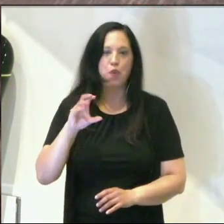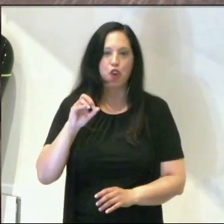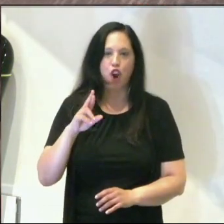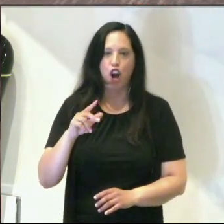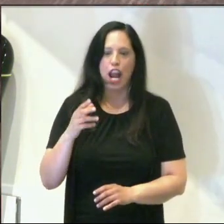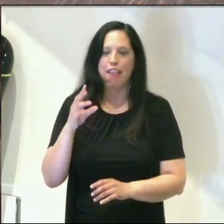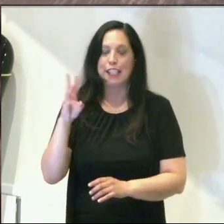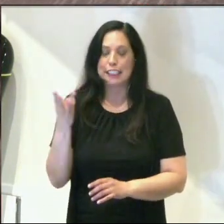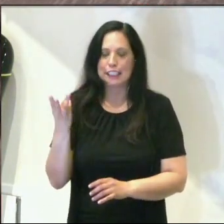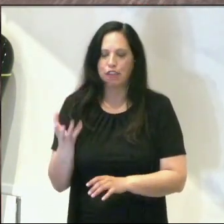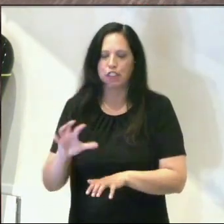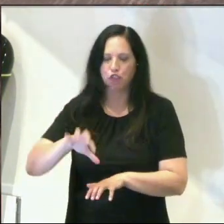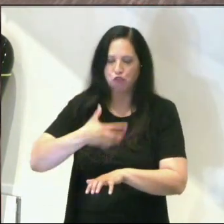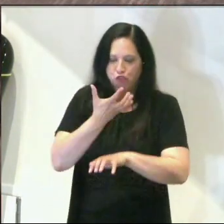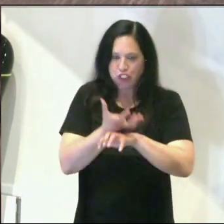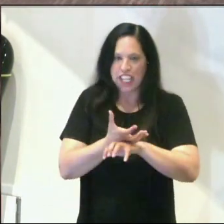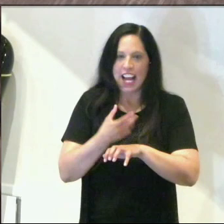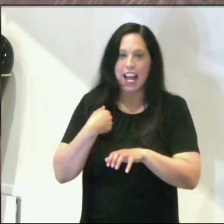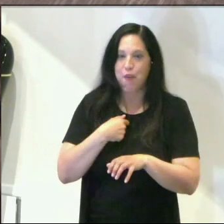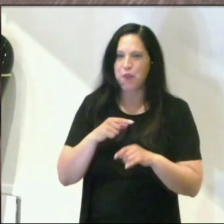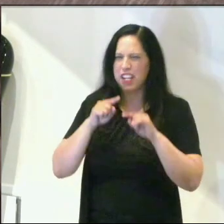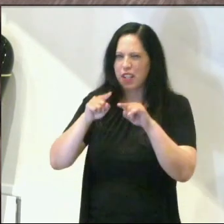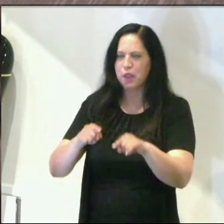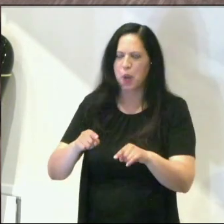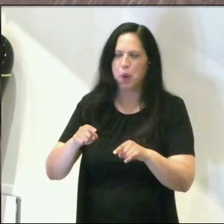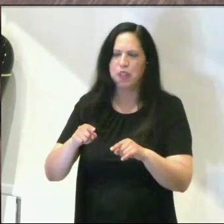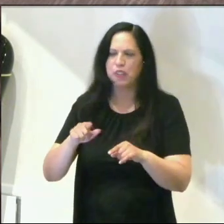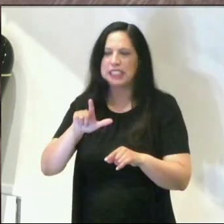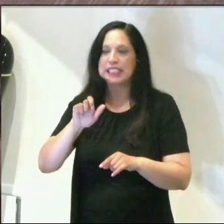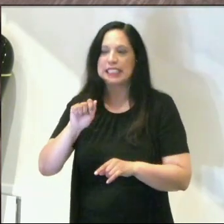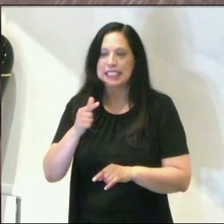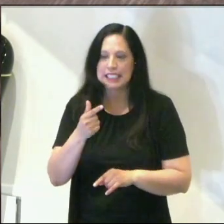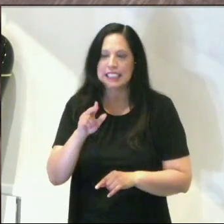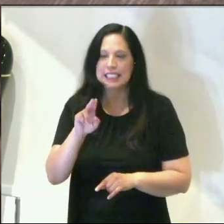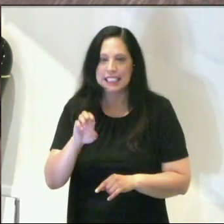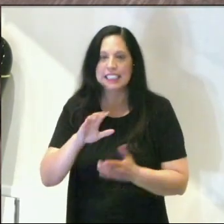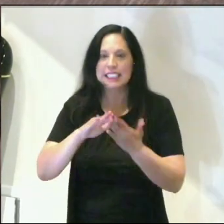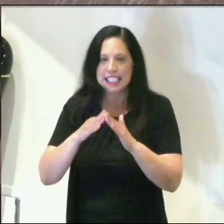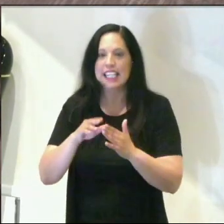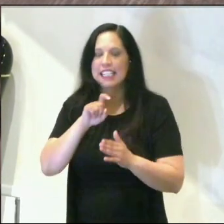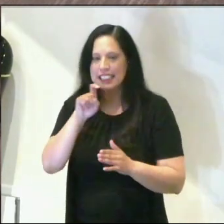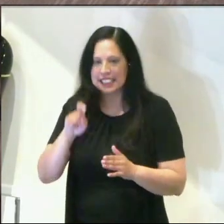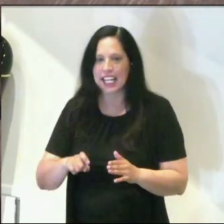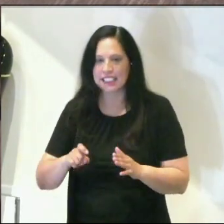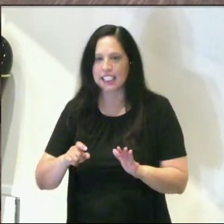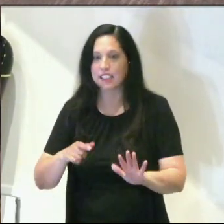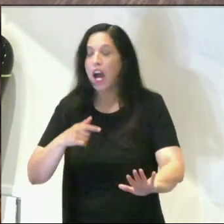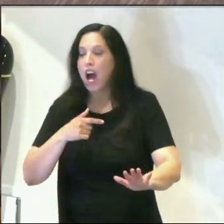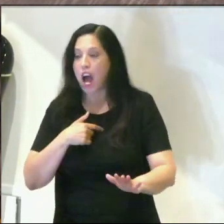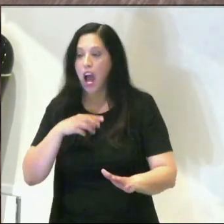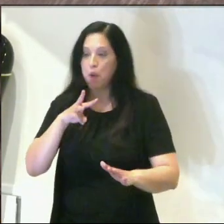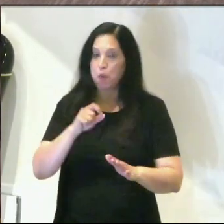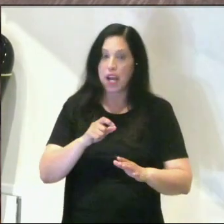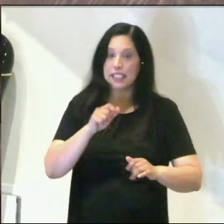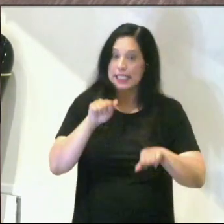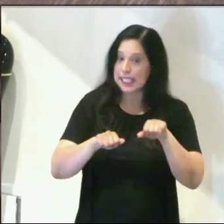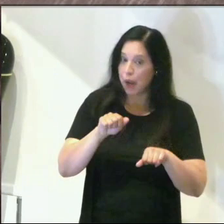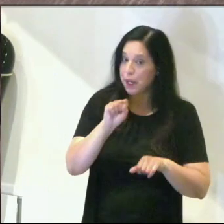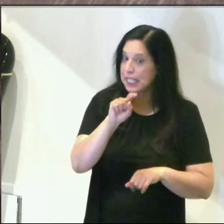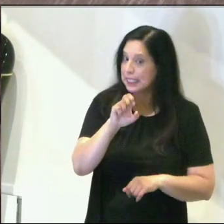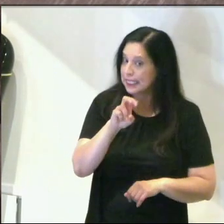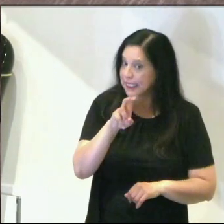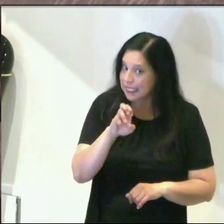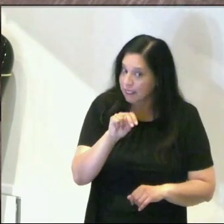bags and actually got down to League City, Texas in time. I went from doubting Stephen to believing Stephen in